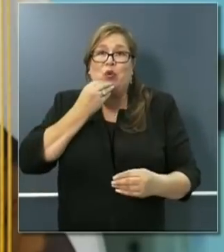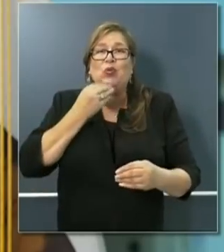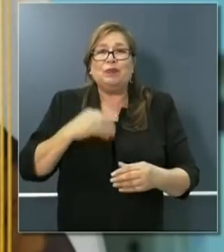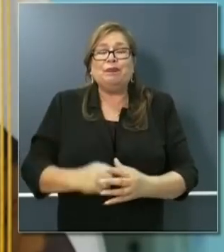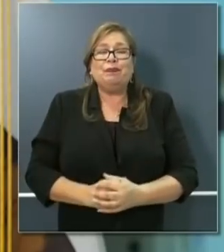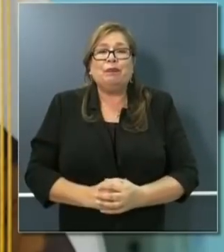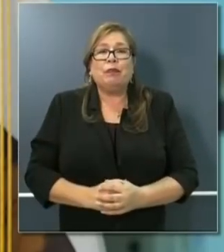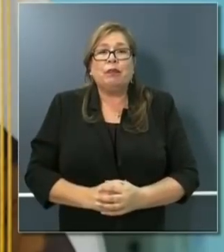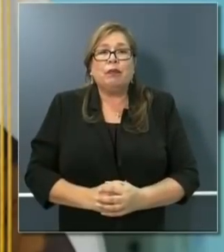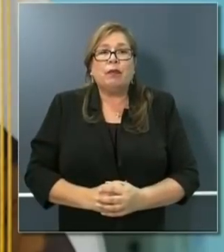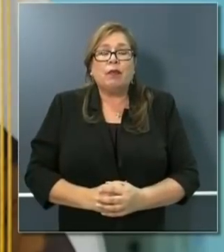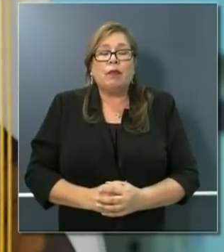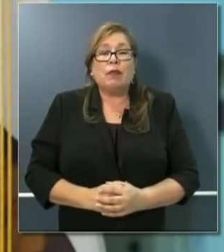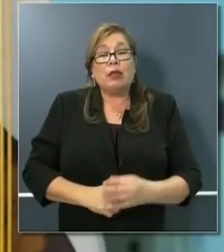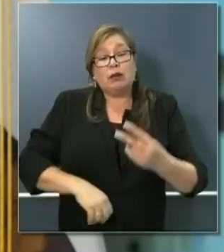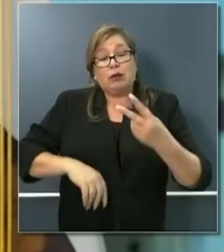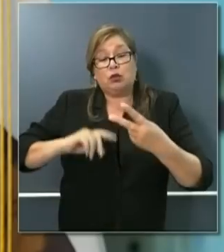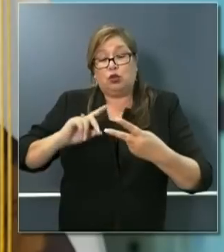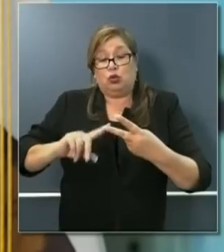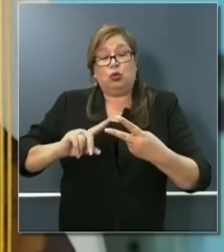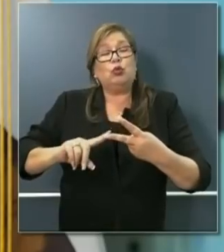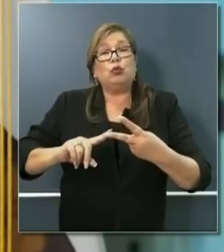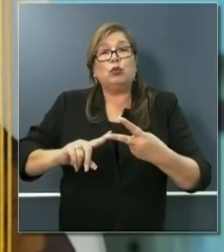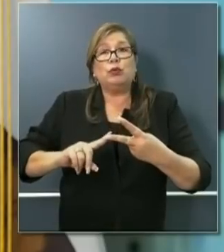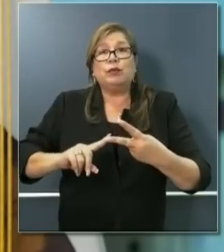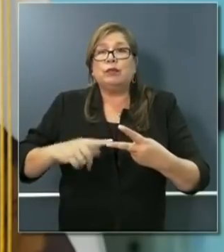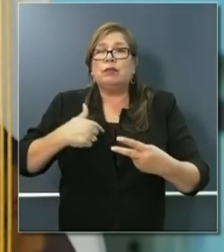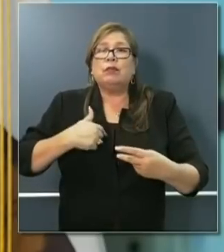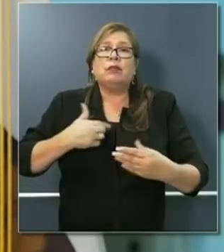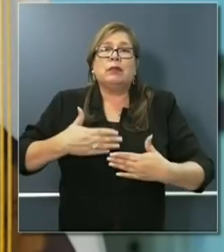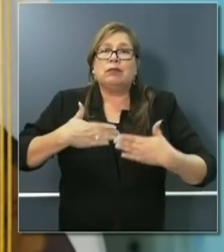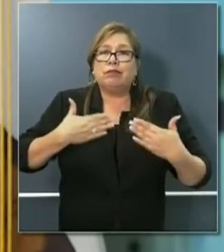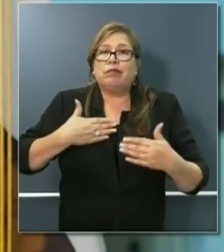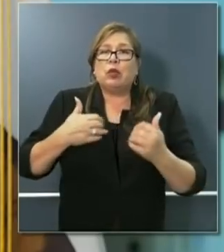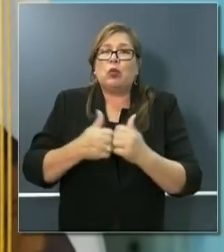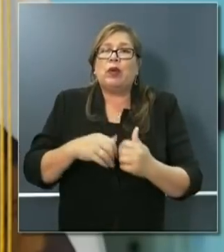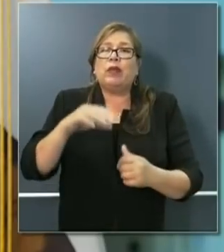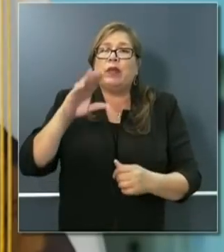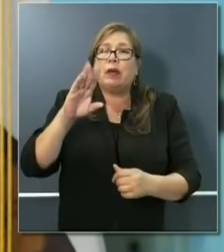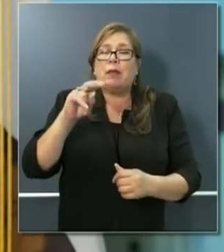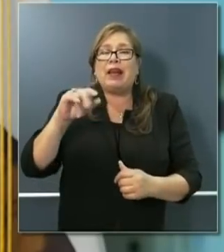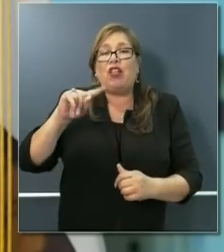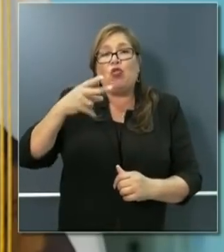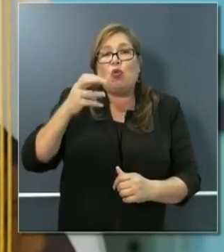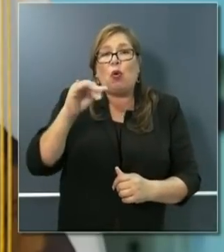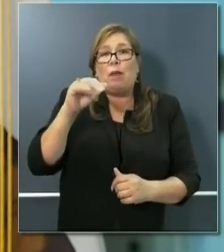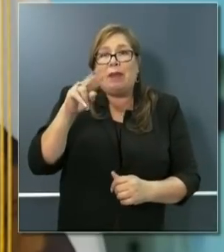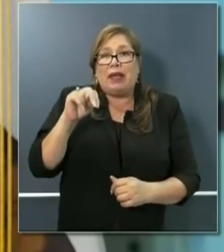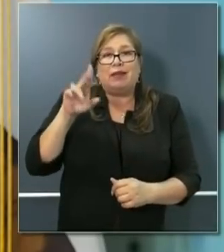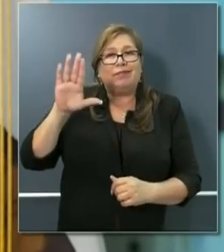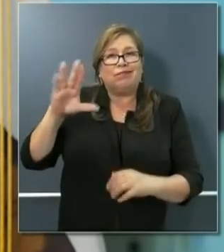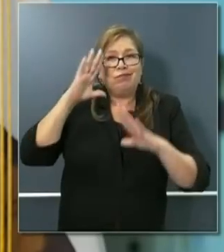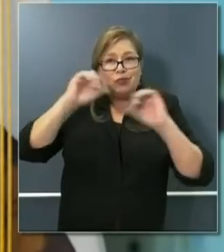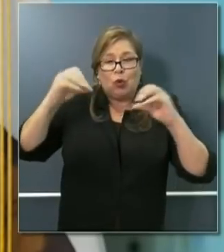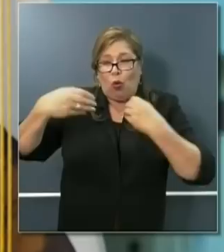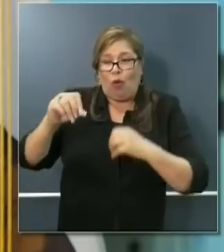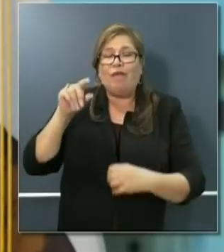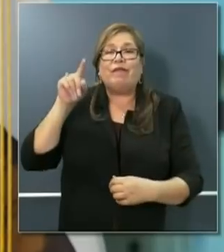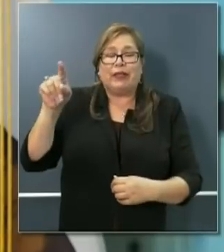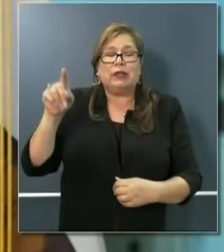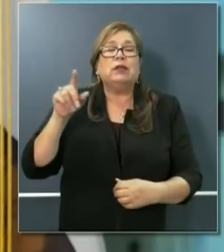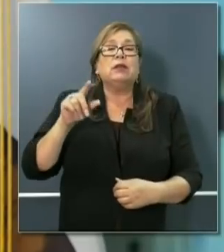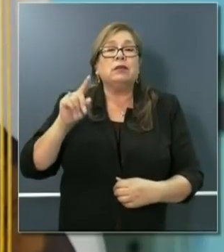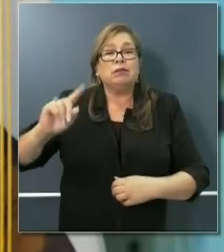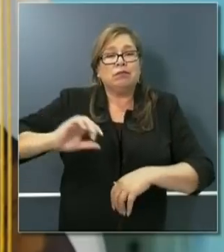Number two, I was very pleased today with the great work of Tony Thurman, Ben Cheeta in my office and others, we were able to advance